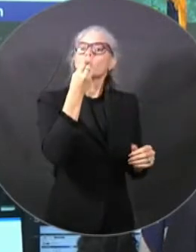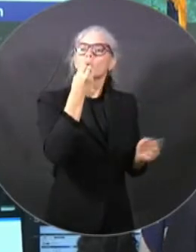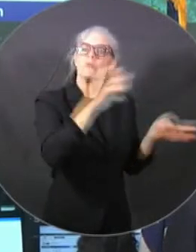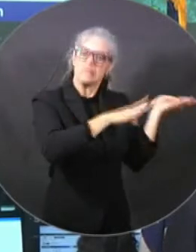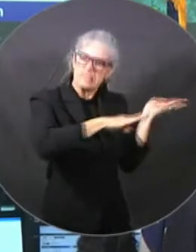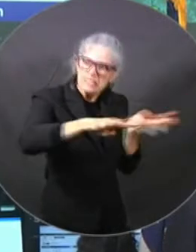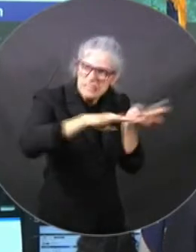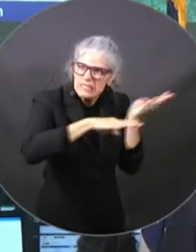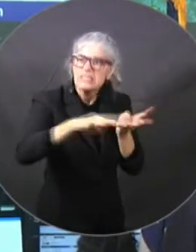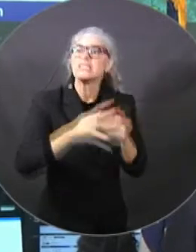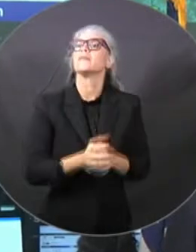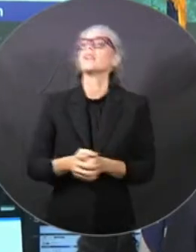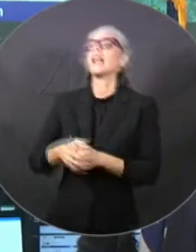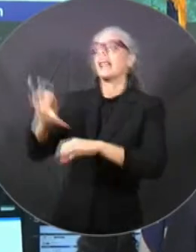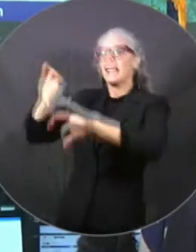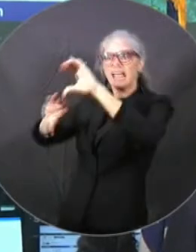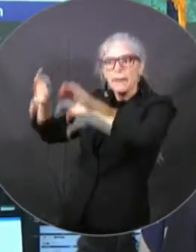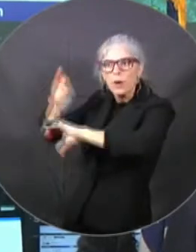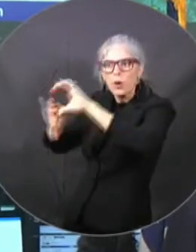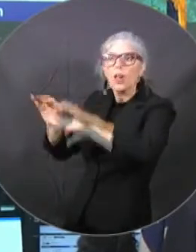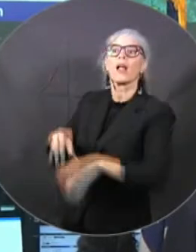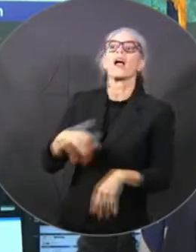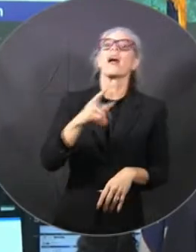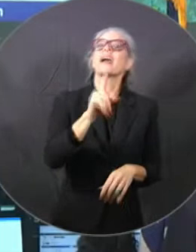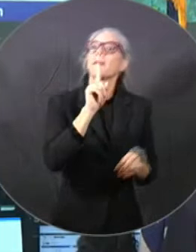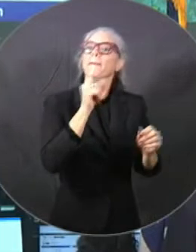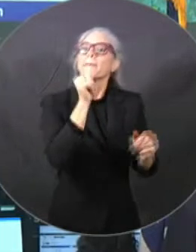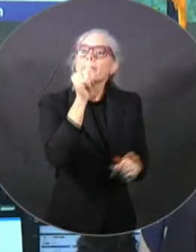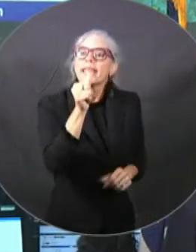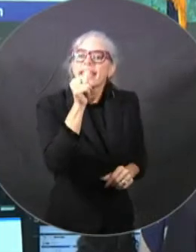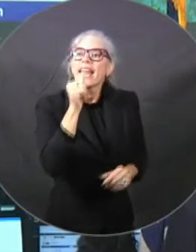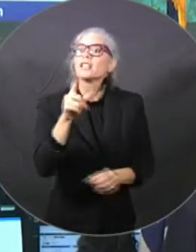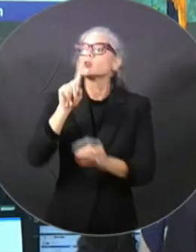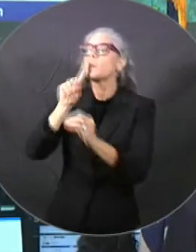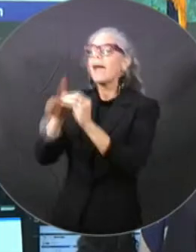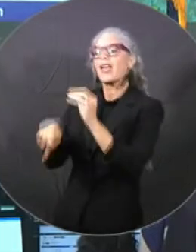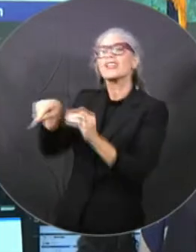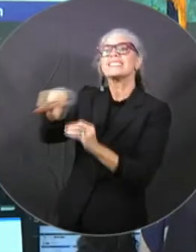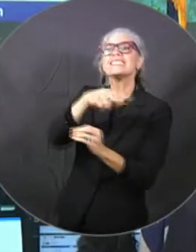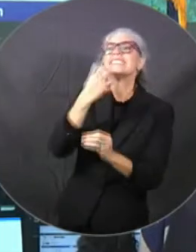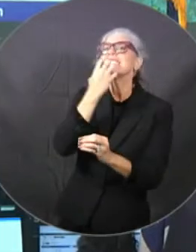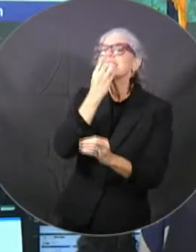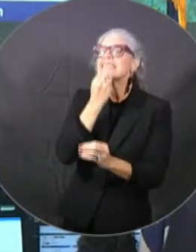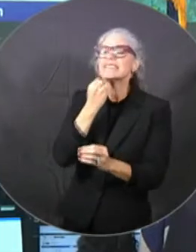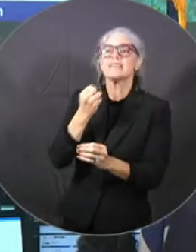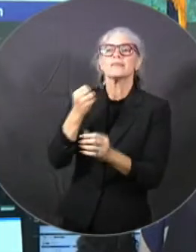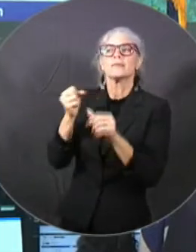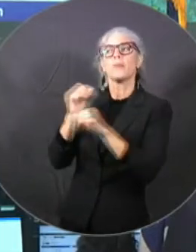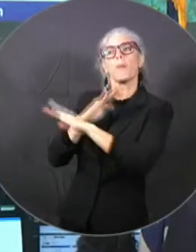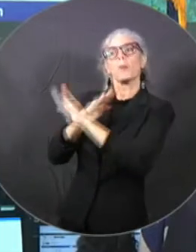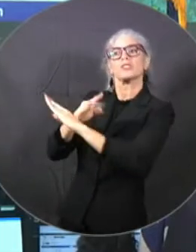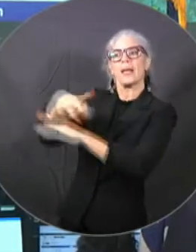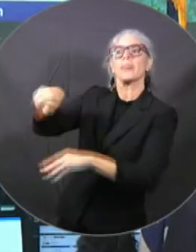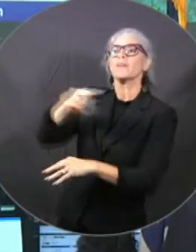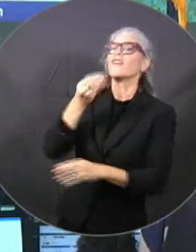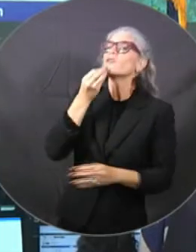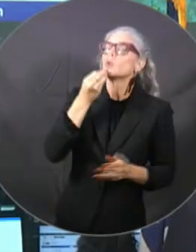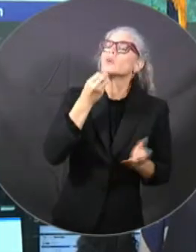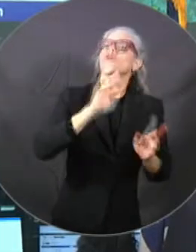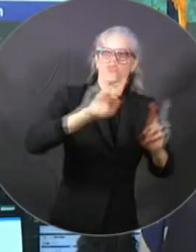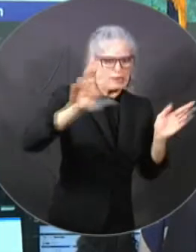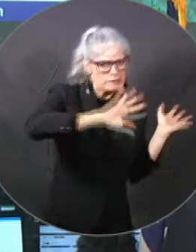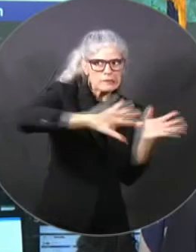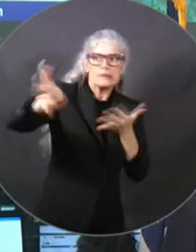It's very important that we protect our supply chain during this process and our food and fiber. Dr. Short is working